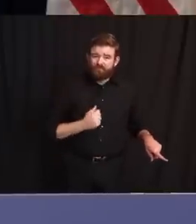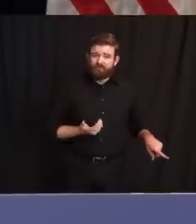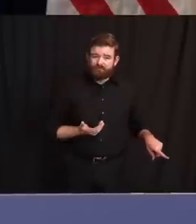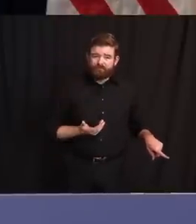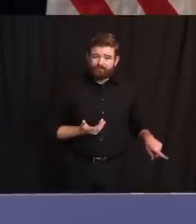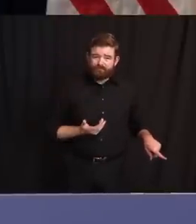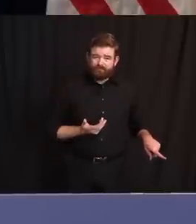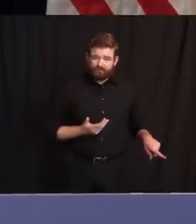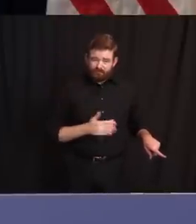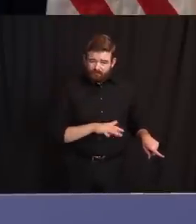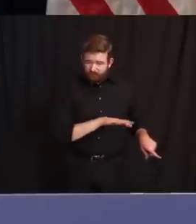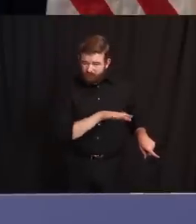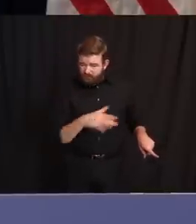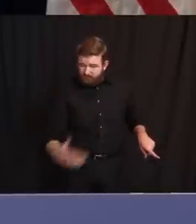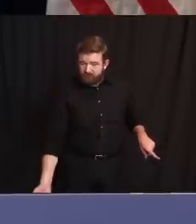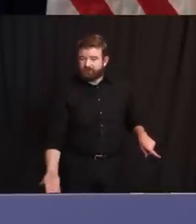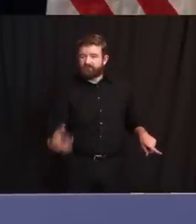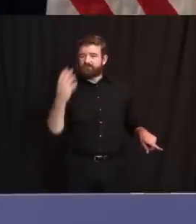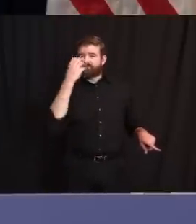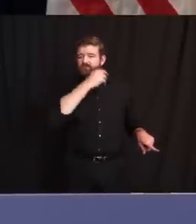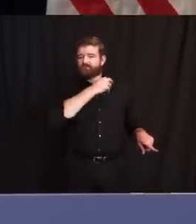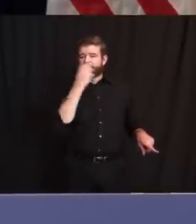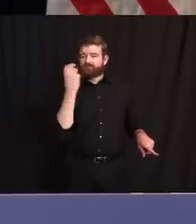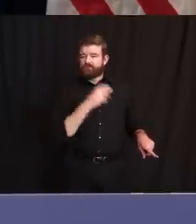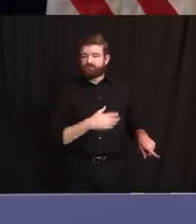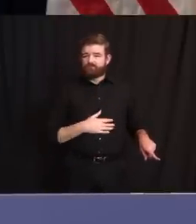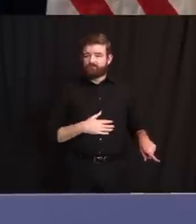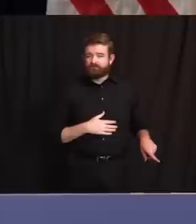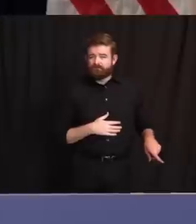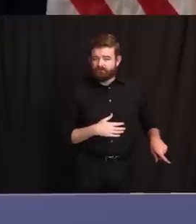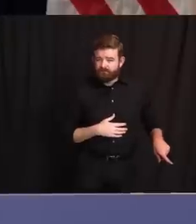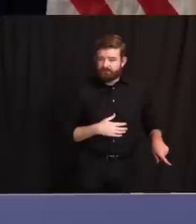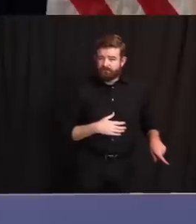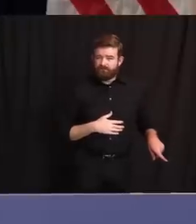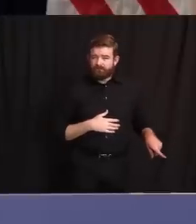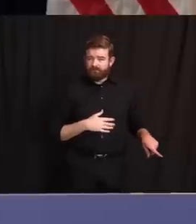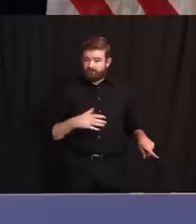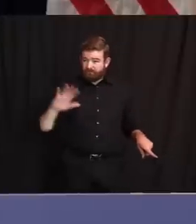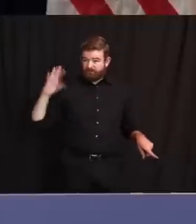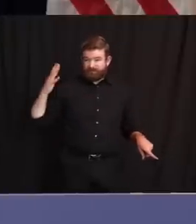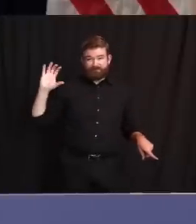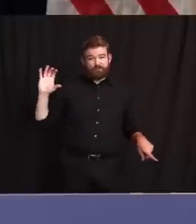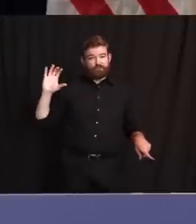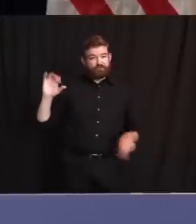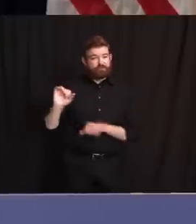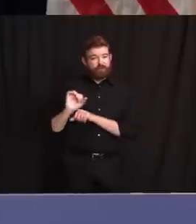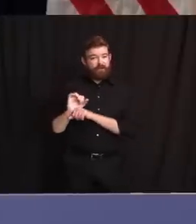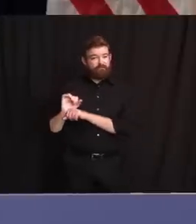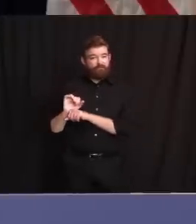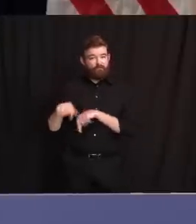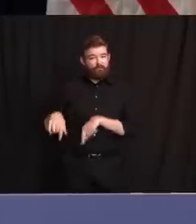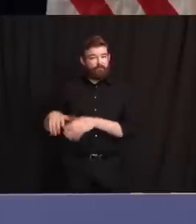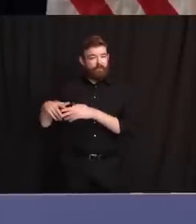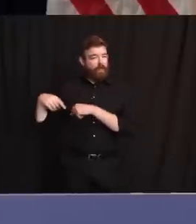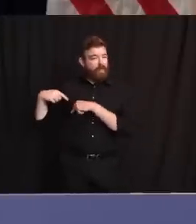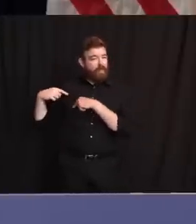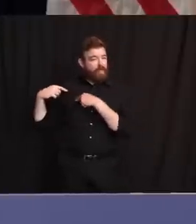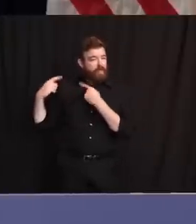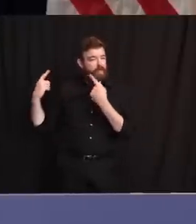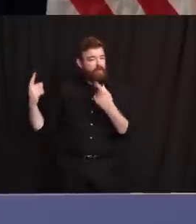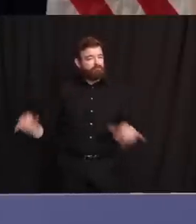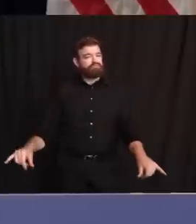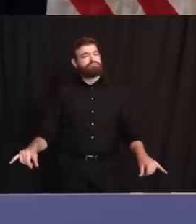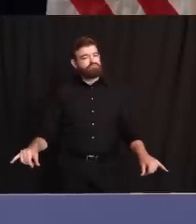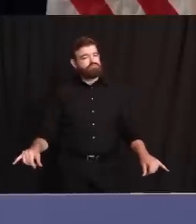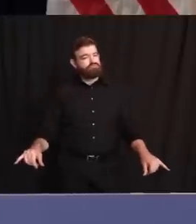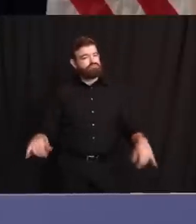now the beginning of the fifth century since slavery came to America and the, the, the hole that we continue to dig out from under. Thank